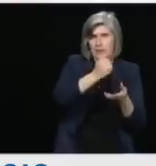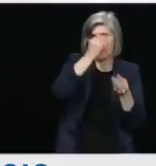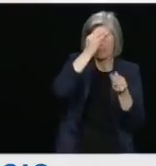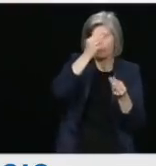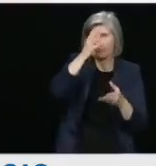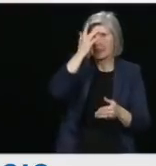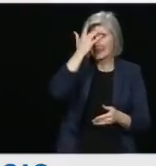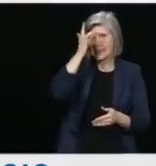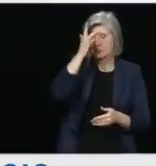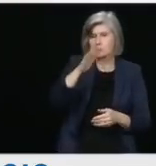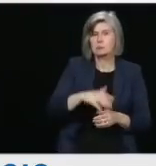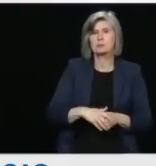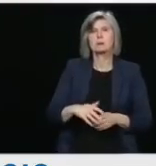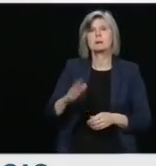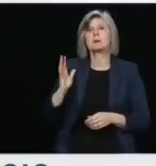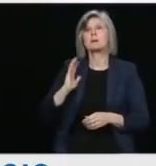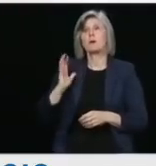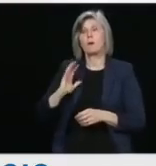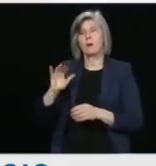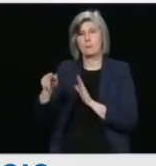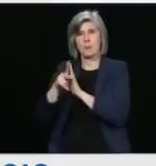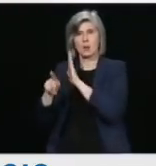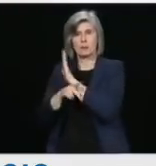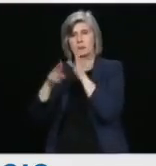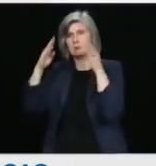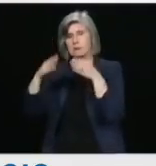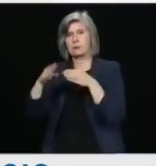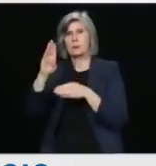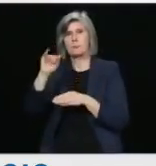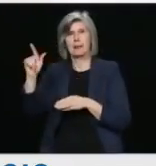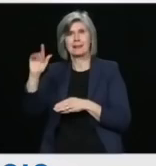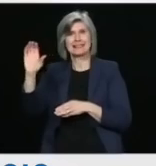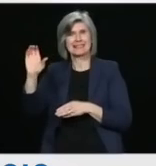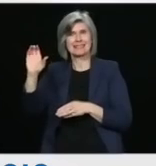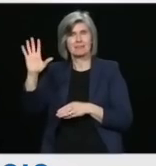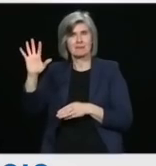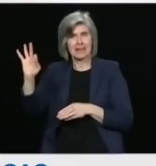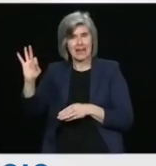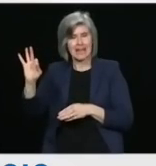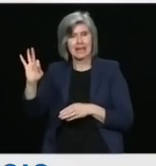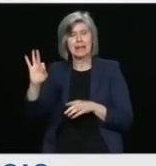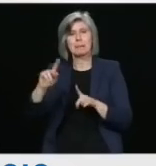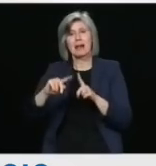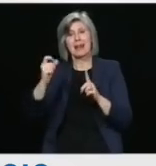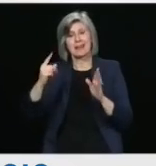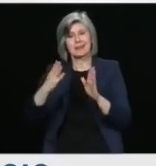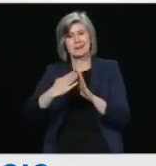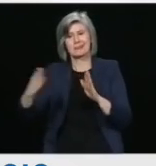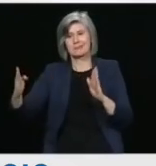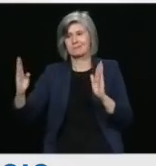but there was a period of a number of months where we could not undertake these operations.